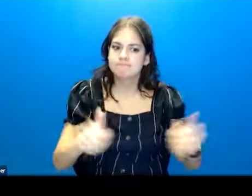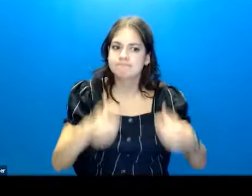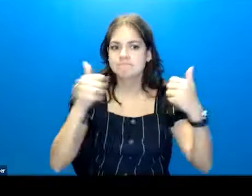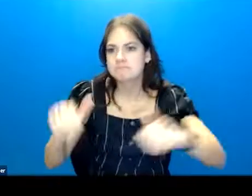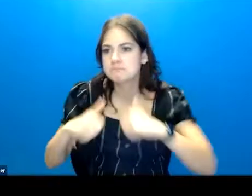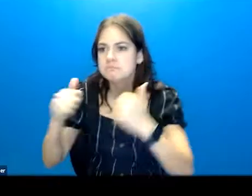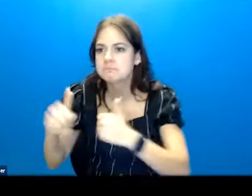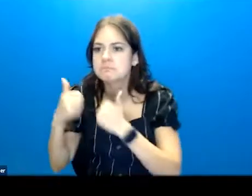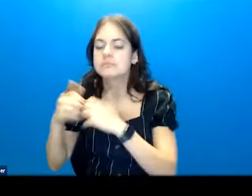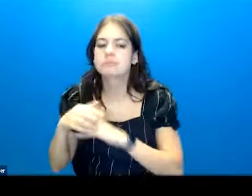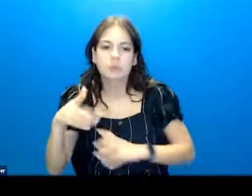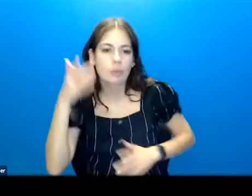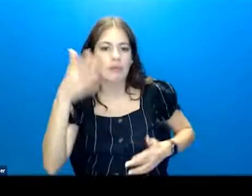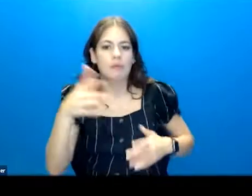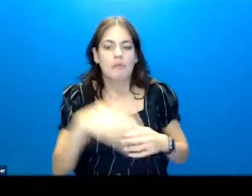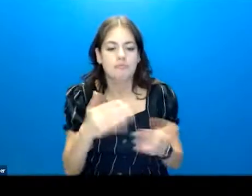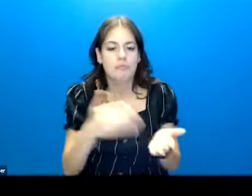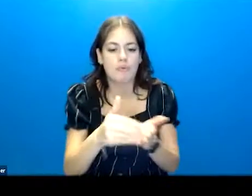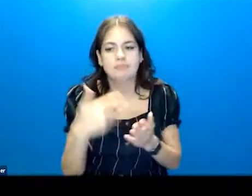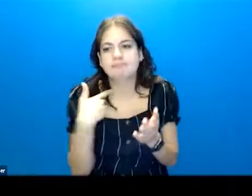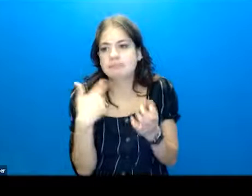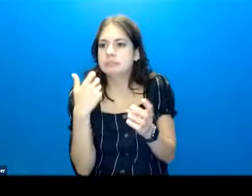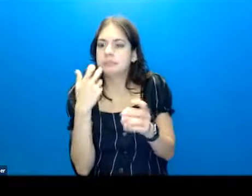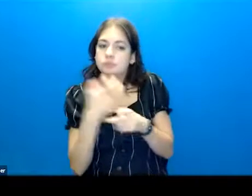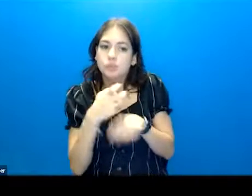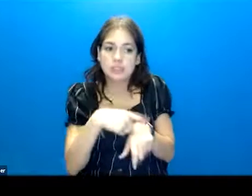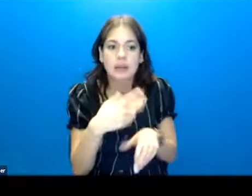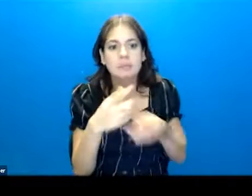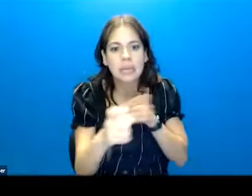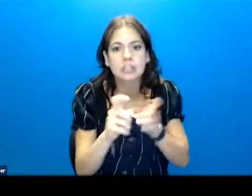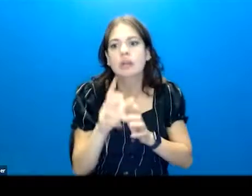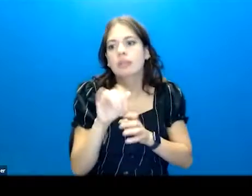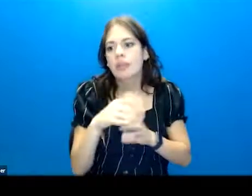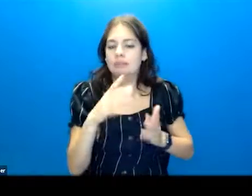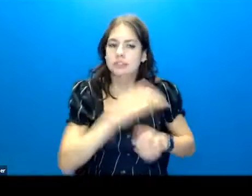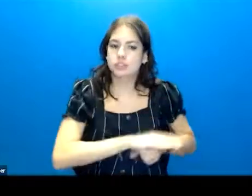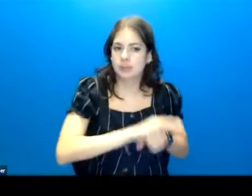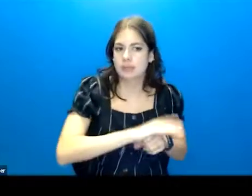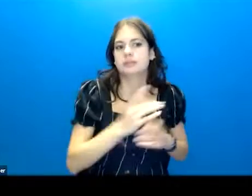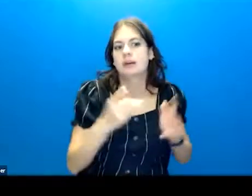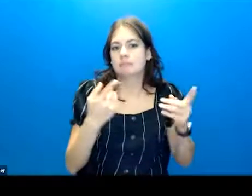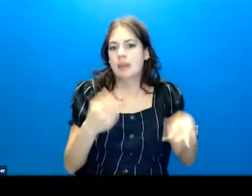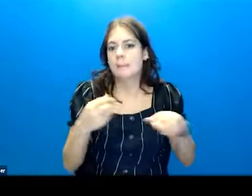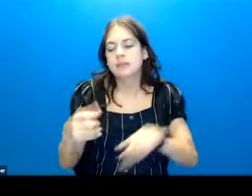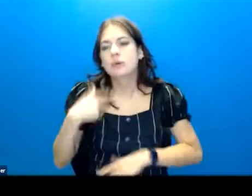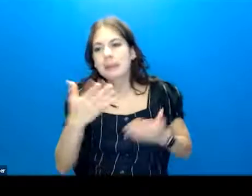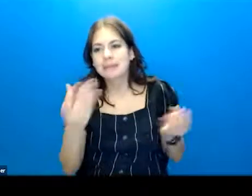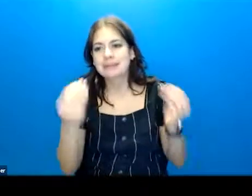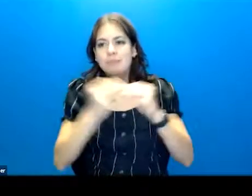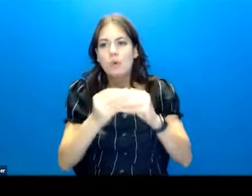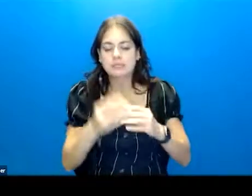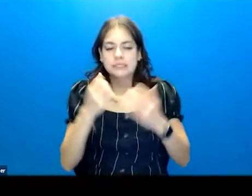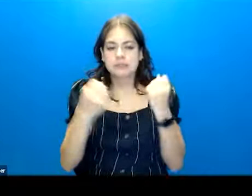So they will often have difficulty managing the distress that comes up, and so we may need extra support.